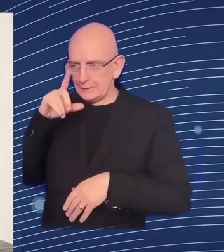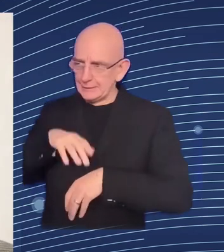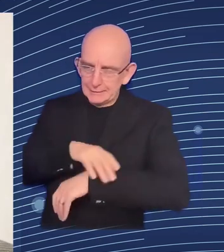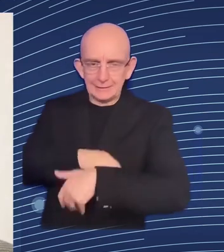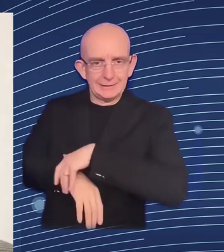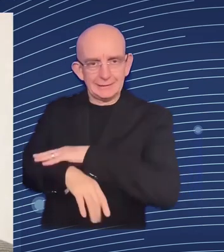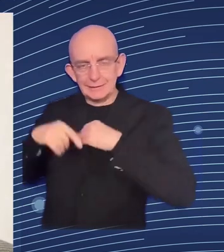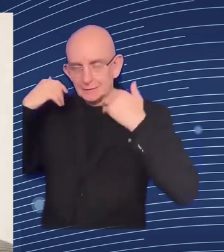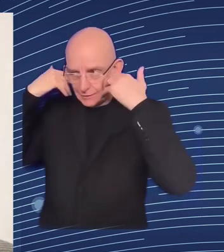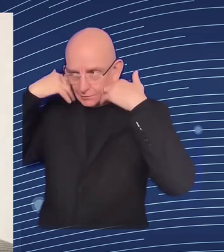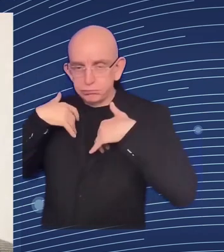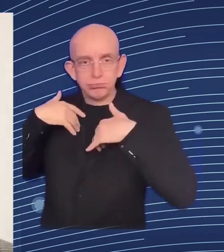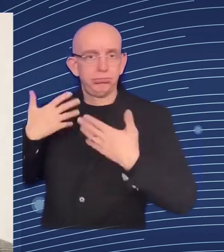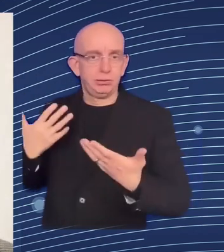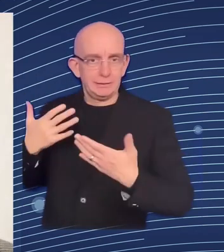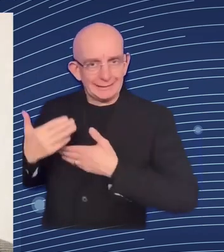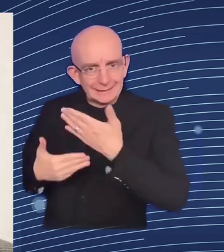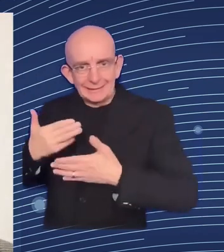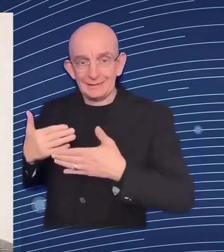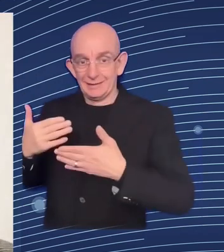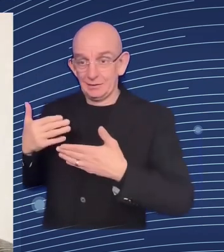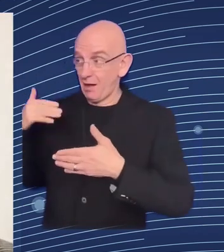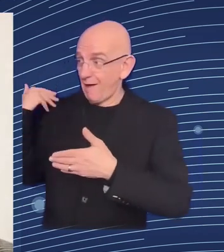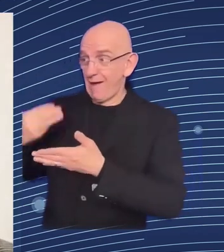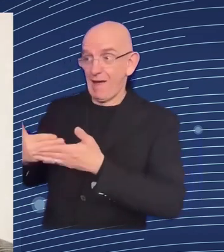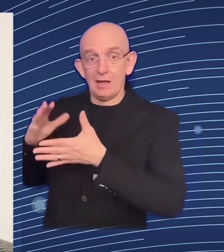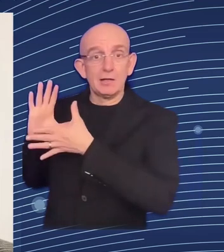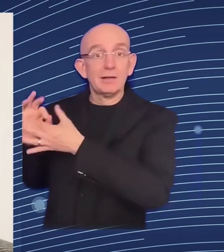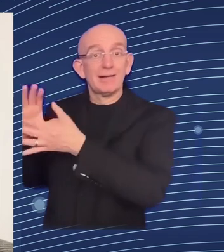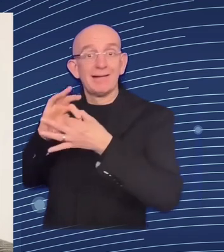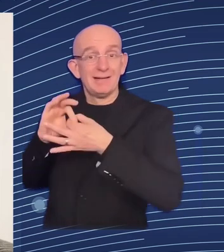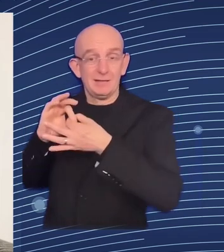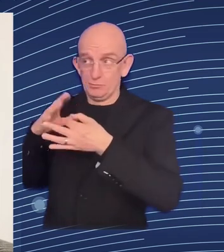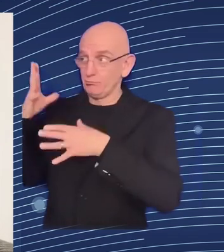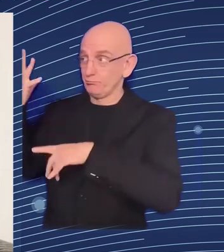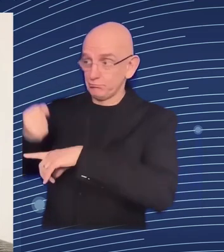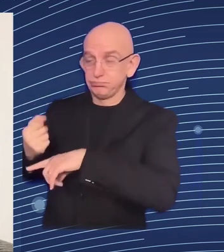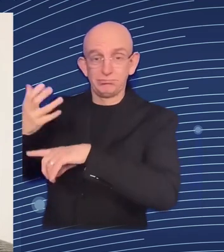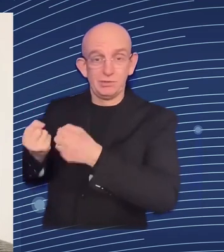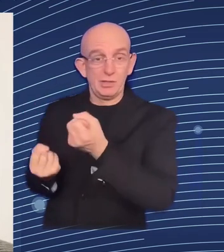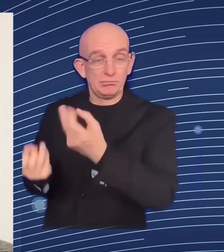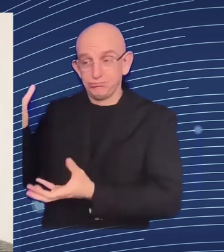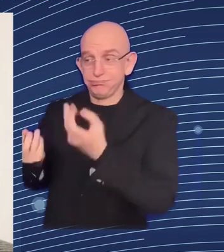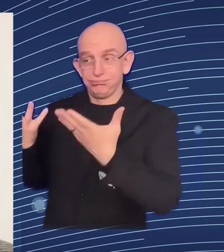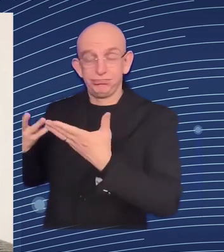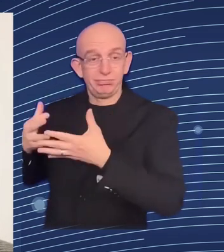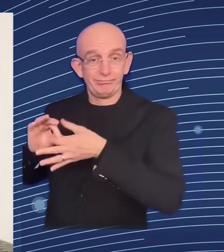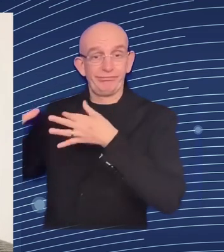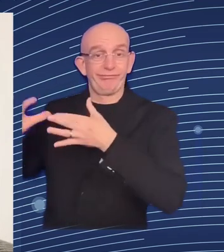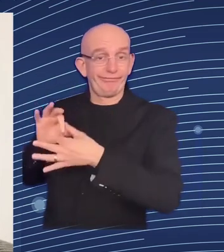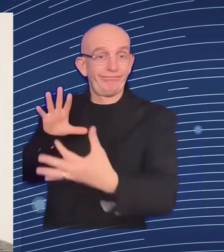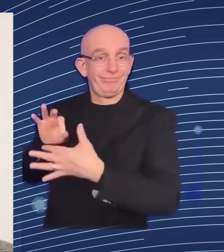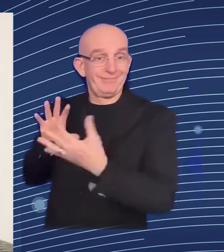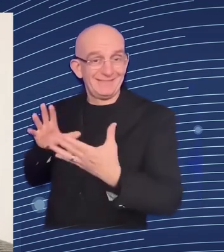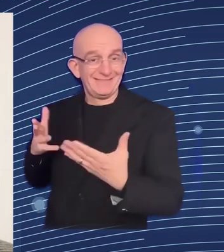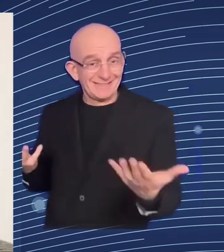infrastructure of this country and uh so the the eu has together with other partners to to